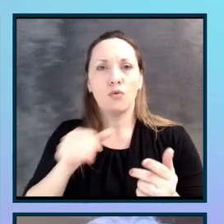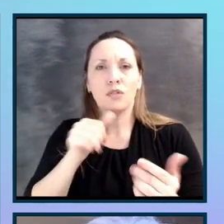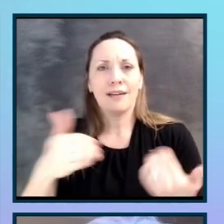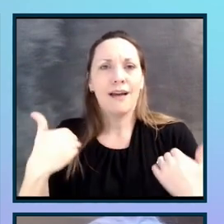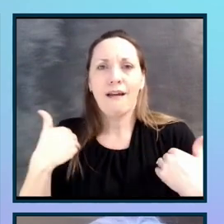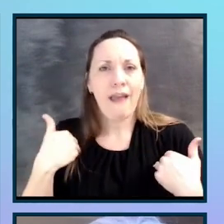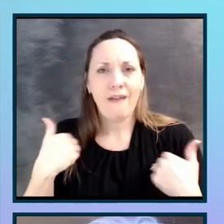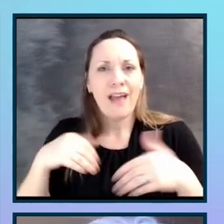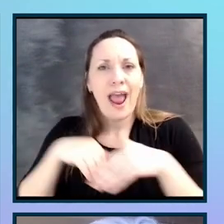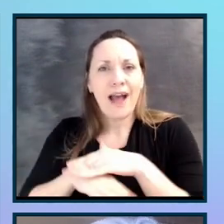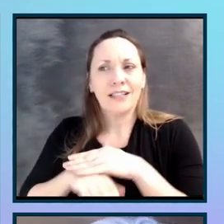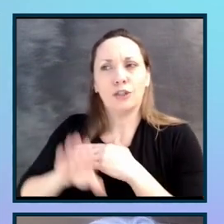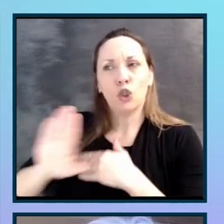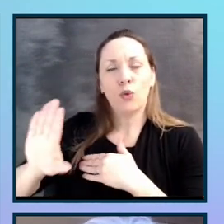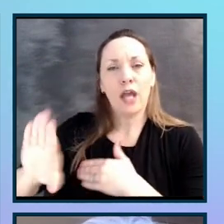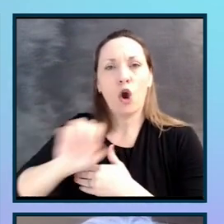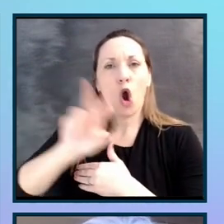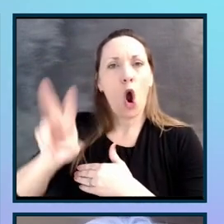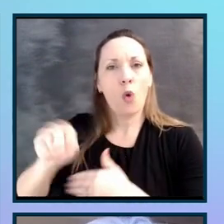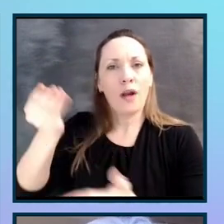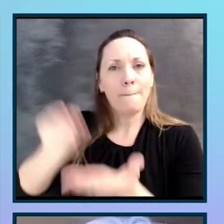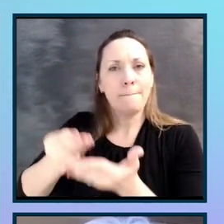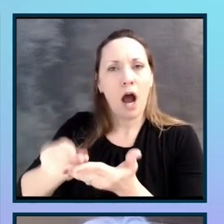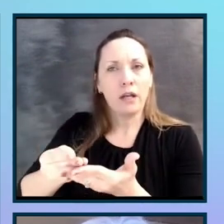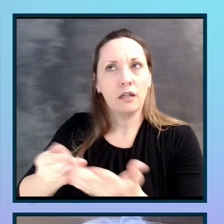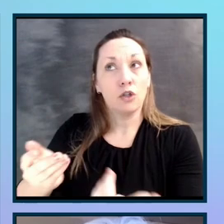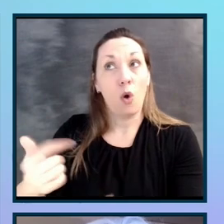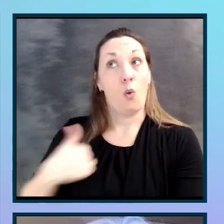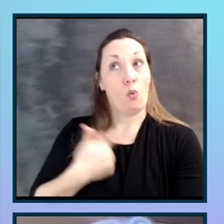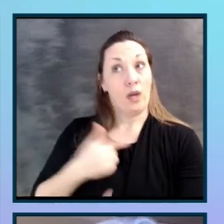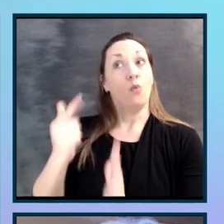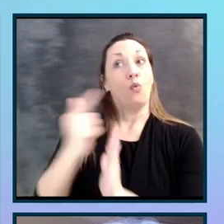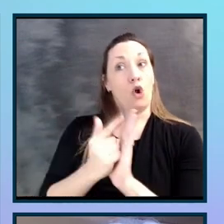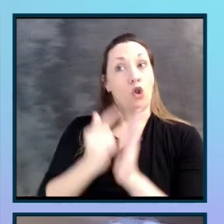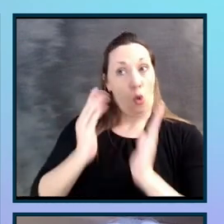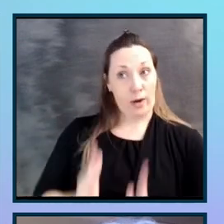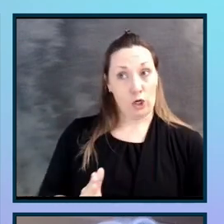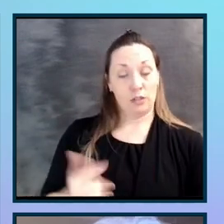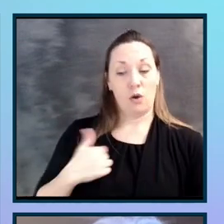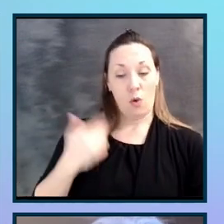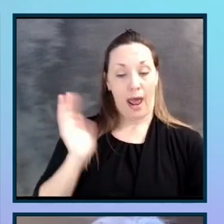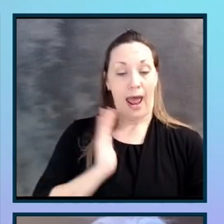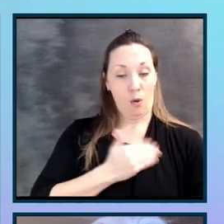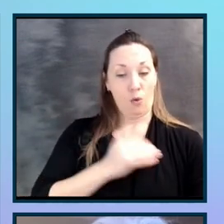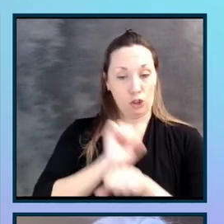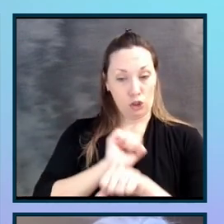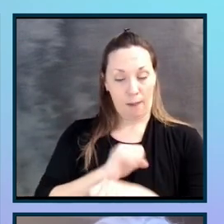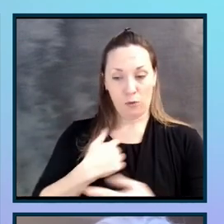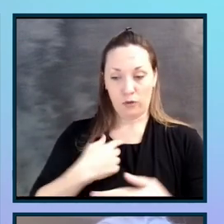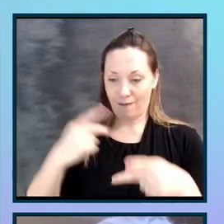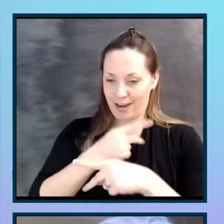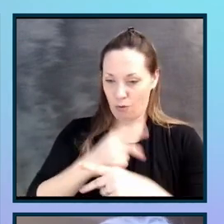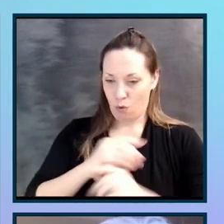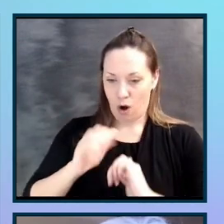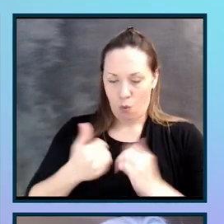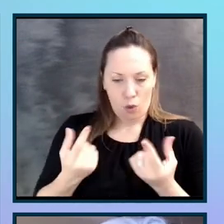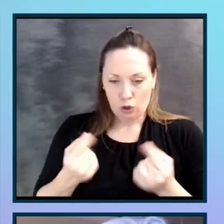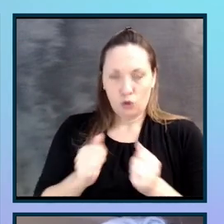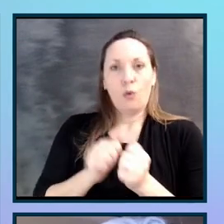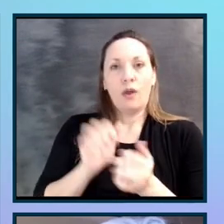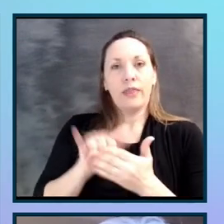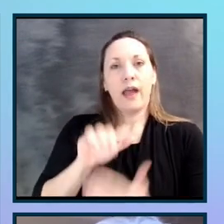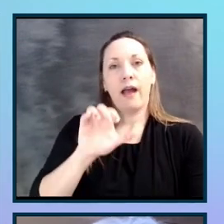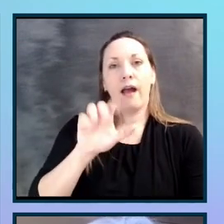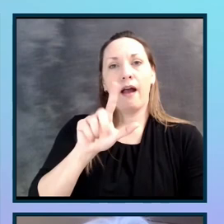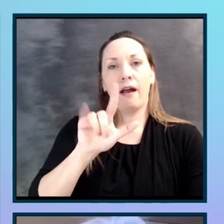we were lawyers, and our job was to figure out, you know, what can we do with this claim? And,